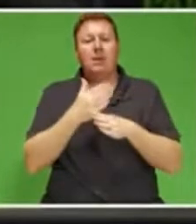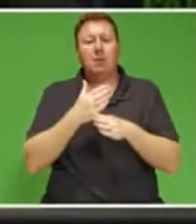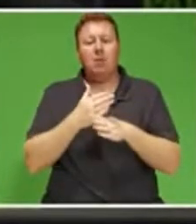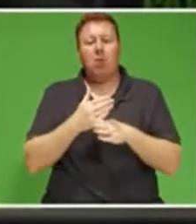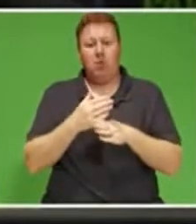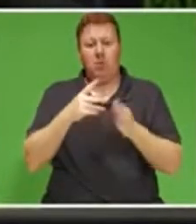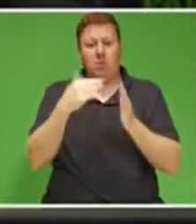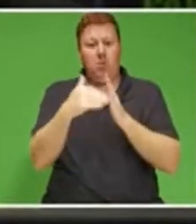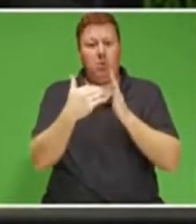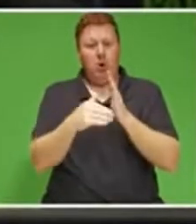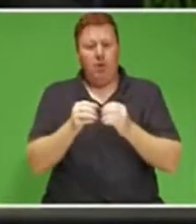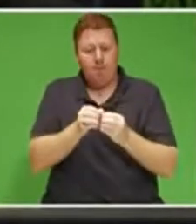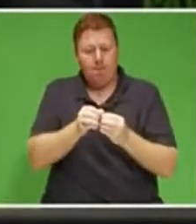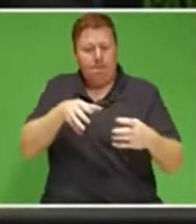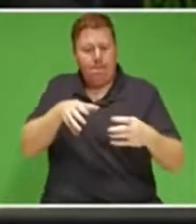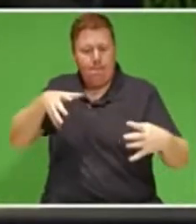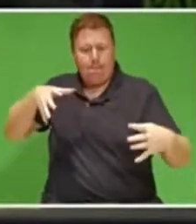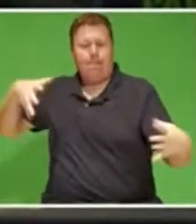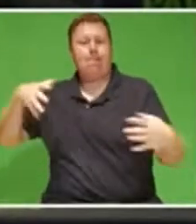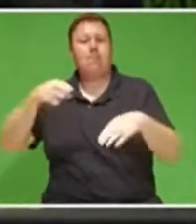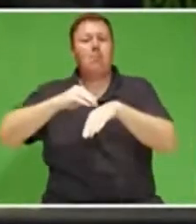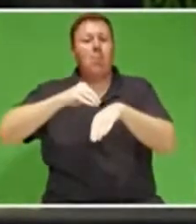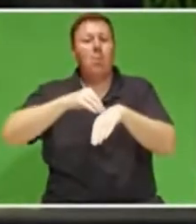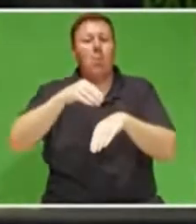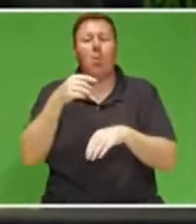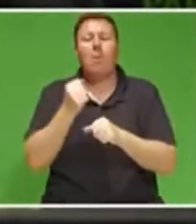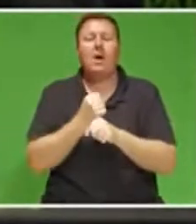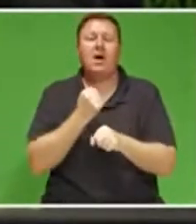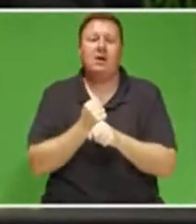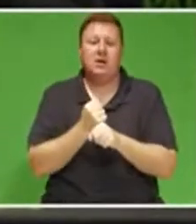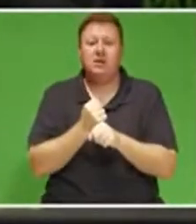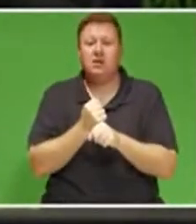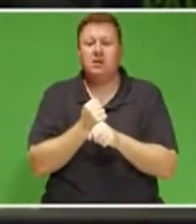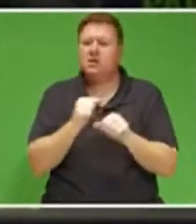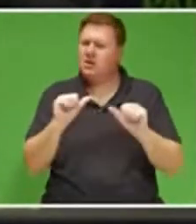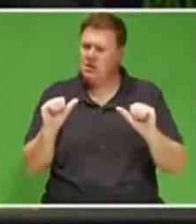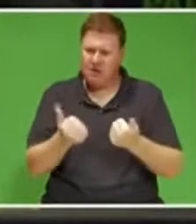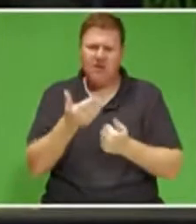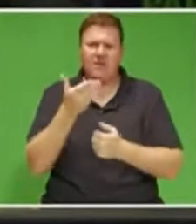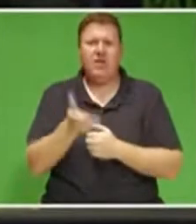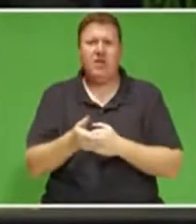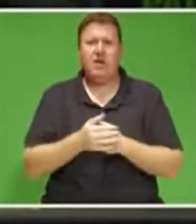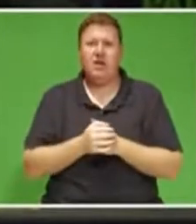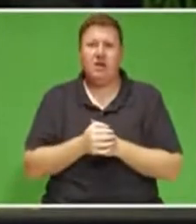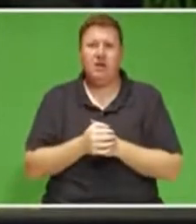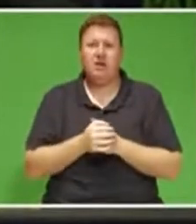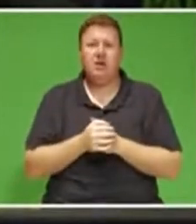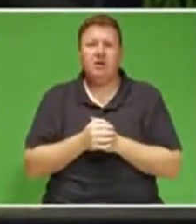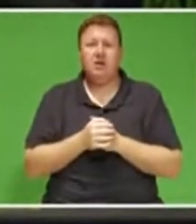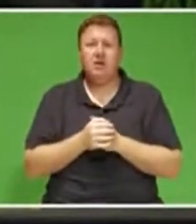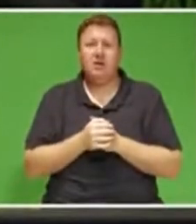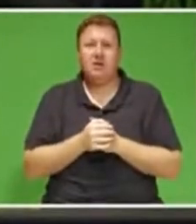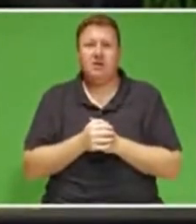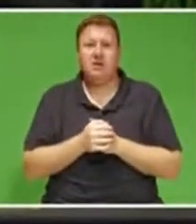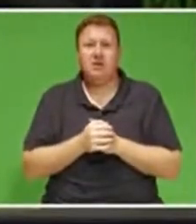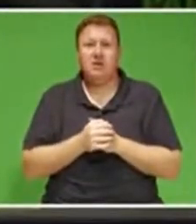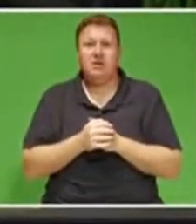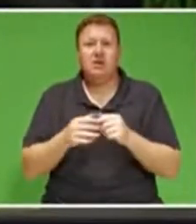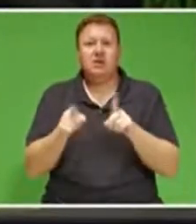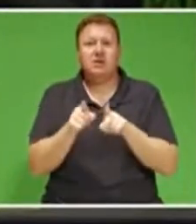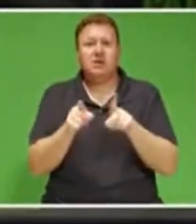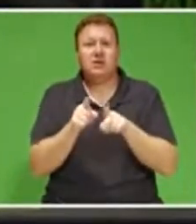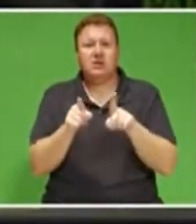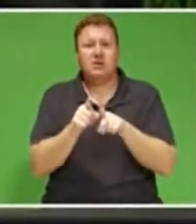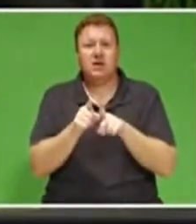has proven to be a great success. And they've also proven to be an